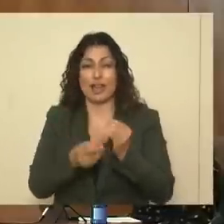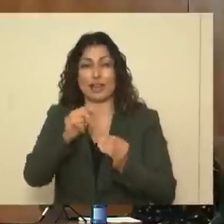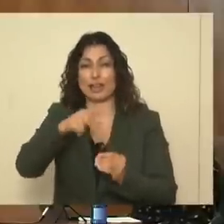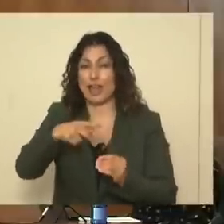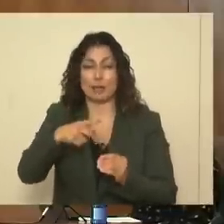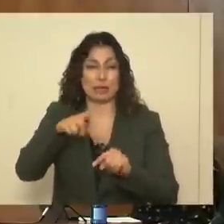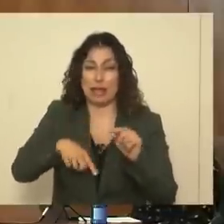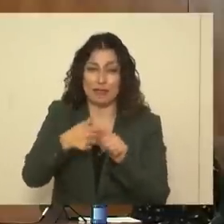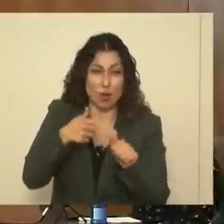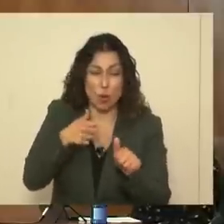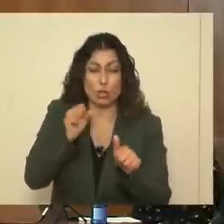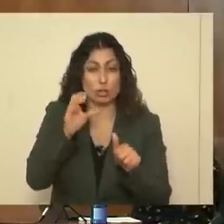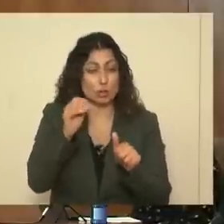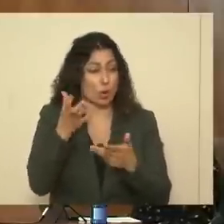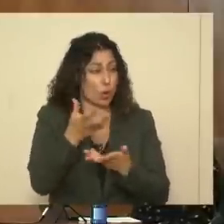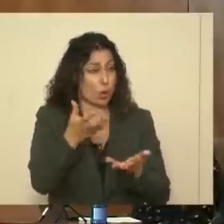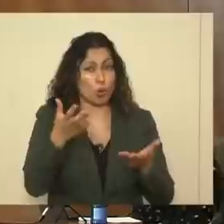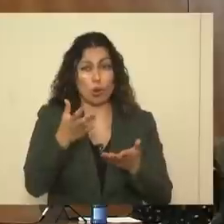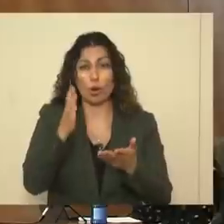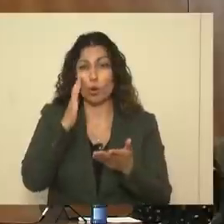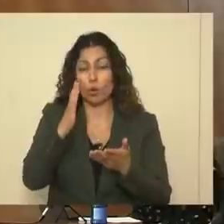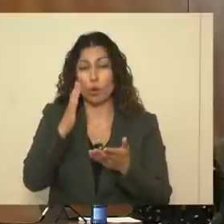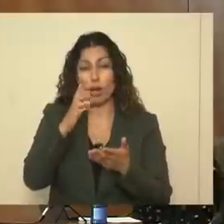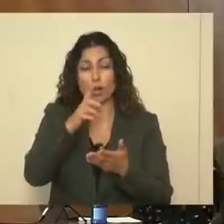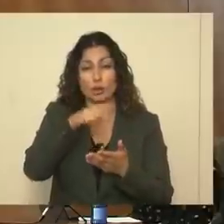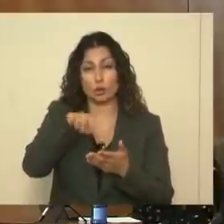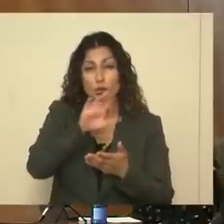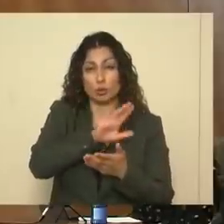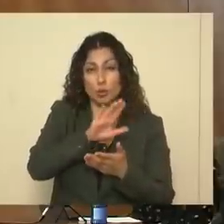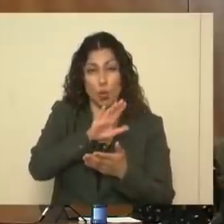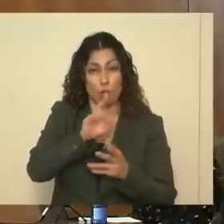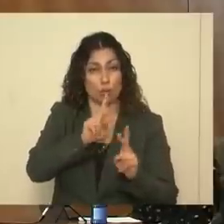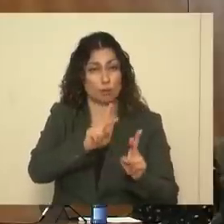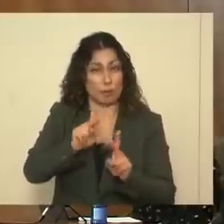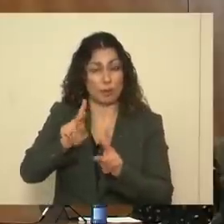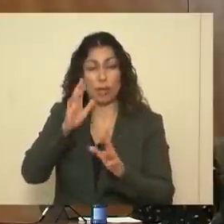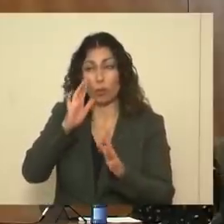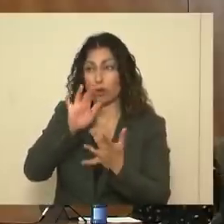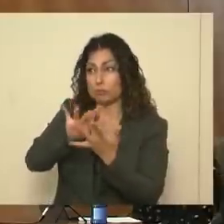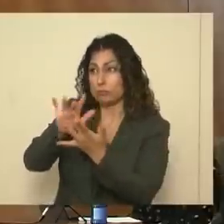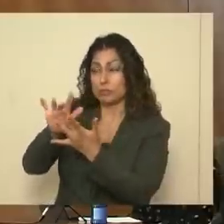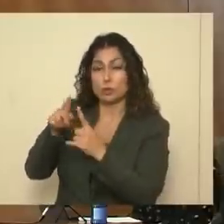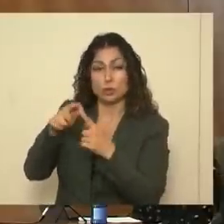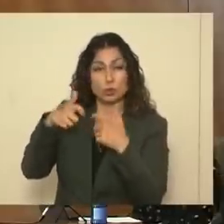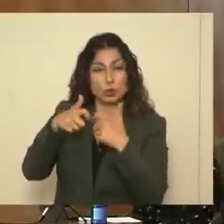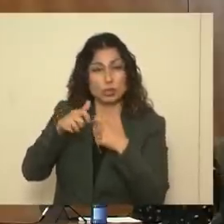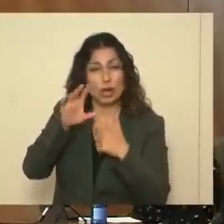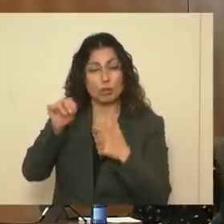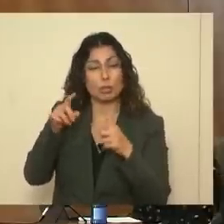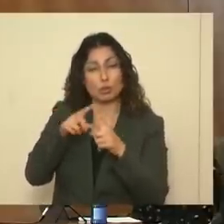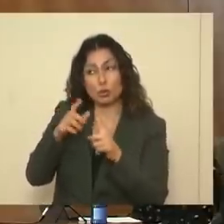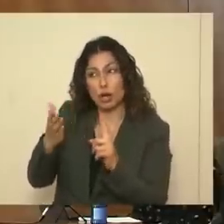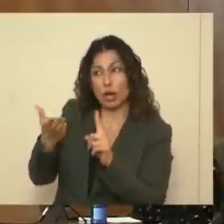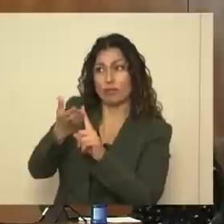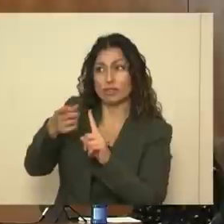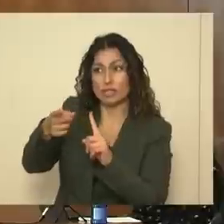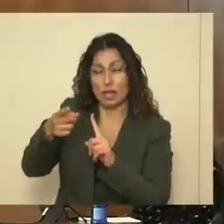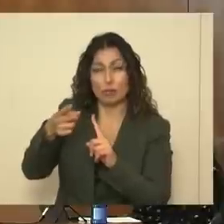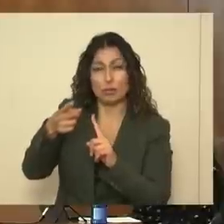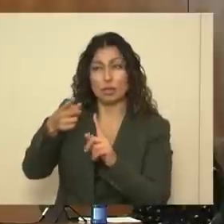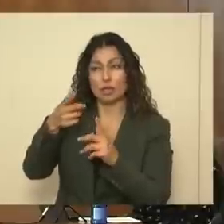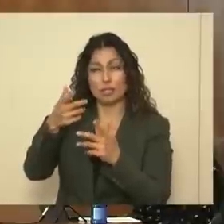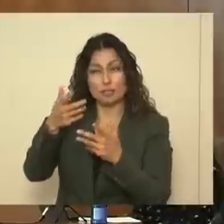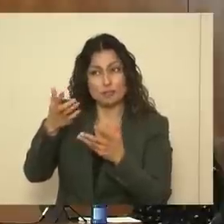Will the administration be reaching out to utility companies to encourage them or persuade them to